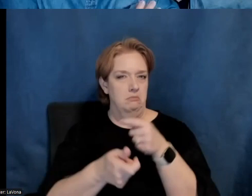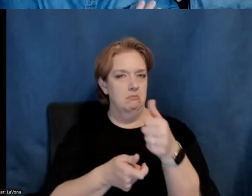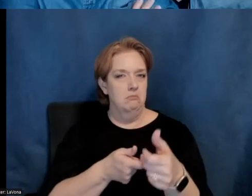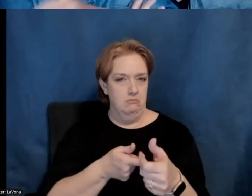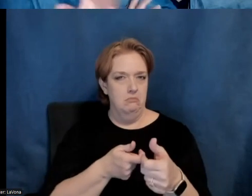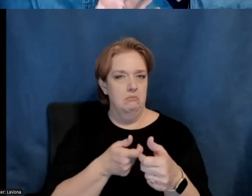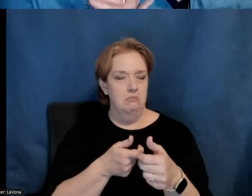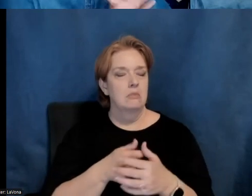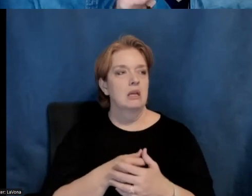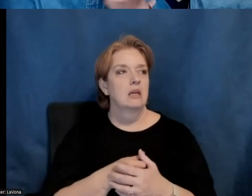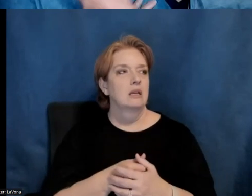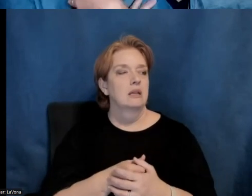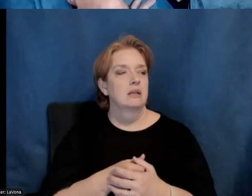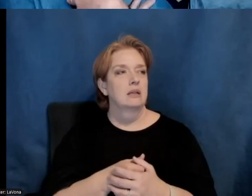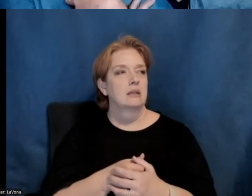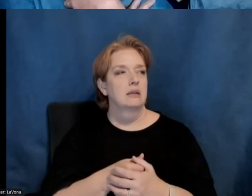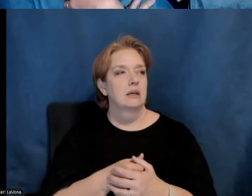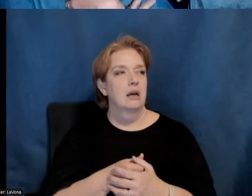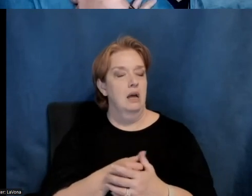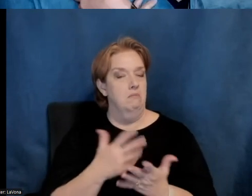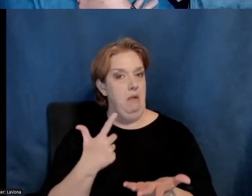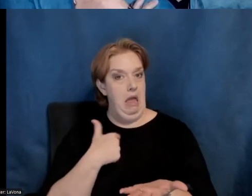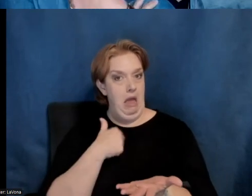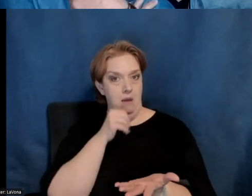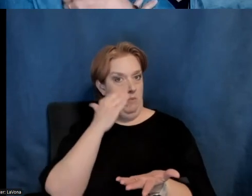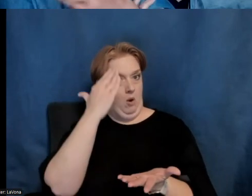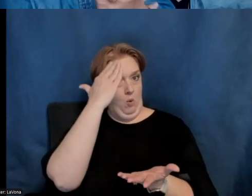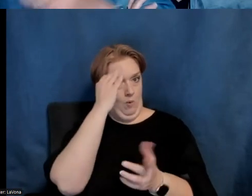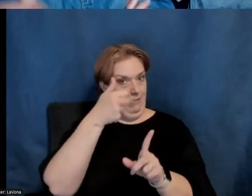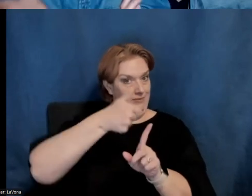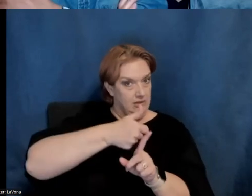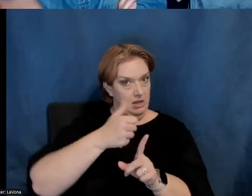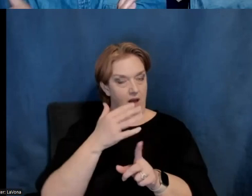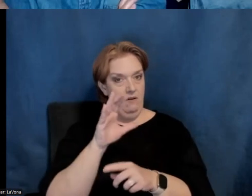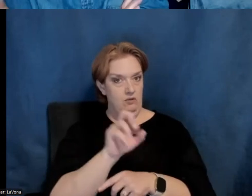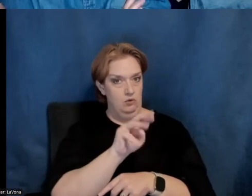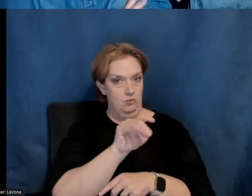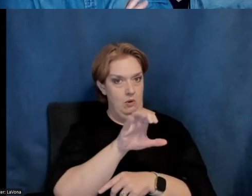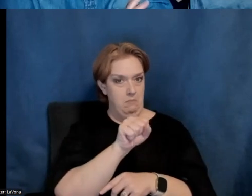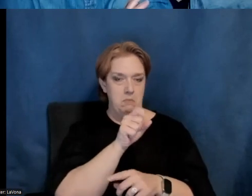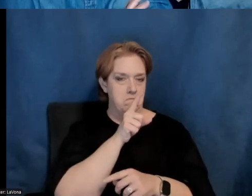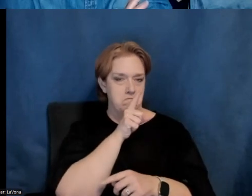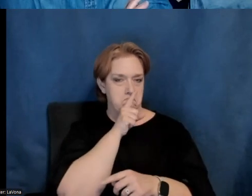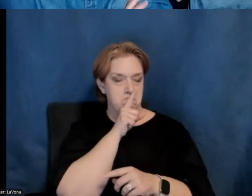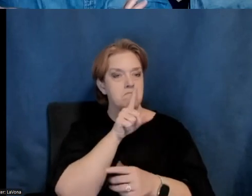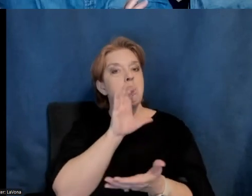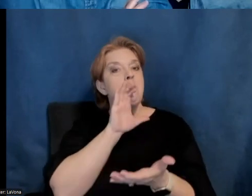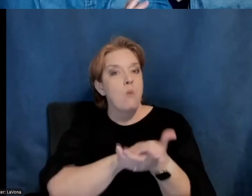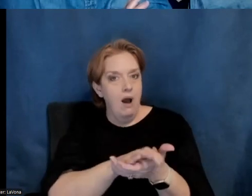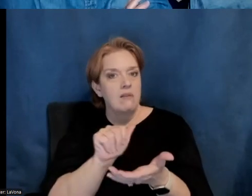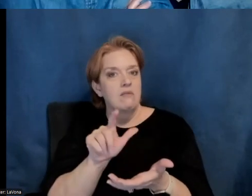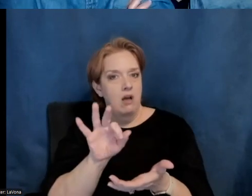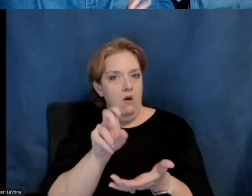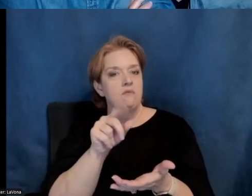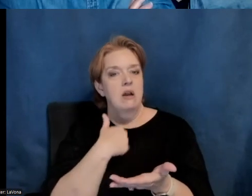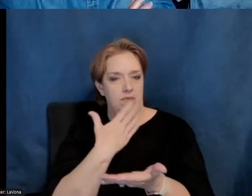uh, through the collection. He, he didn't, uh, I'm not aware of any ceramic work that he did. We mentioned in the program that Alfreda had some background